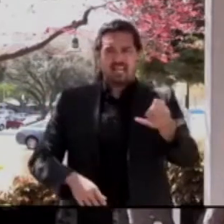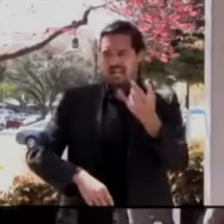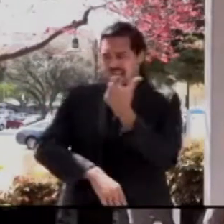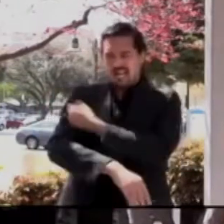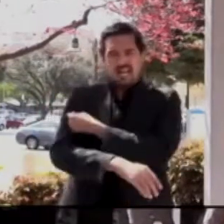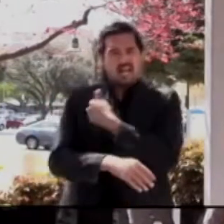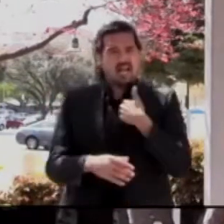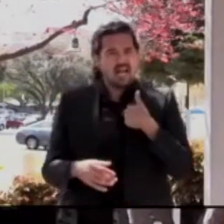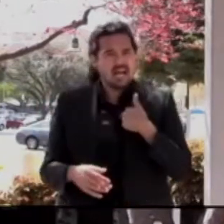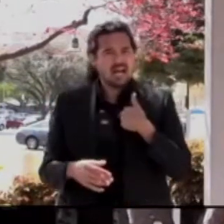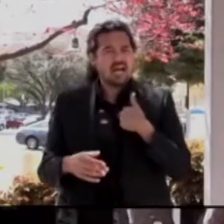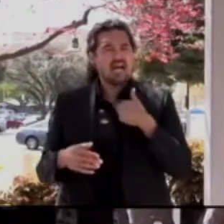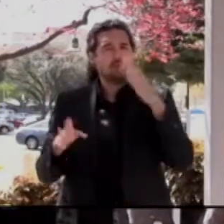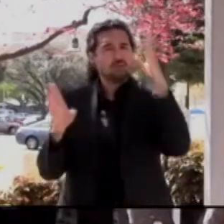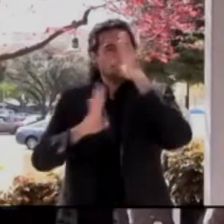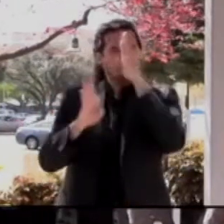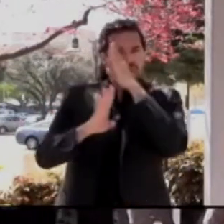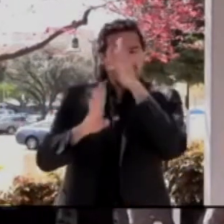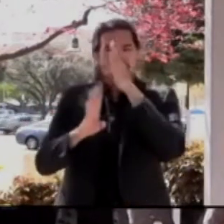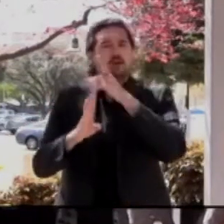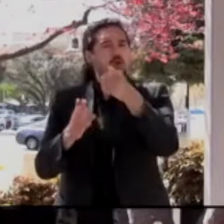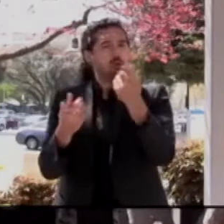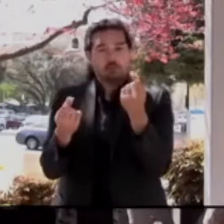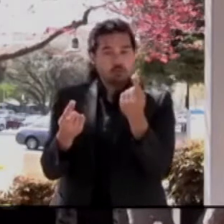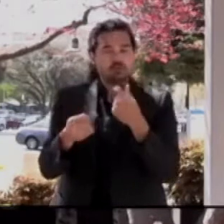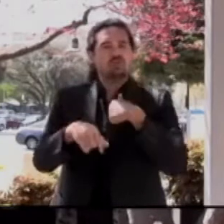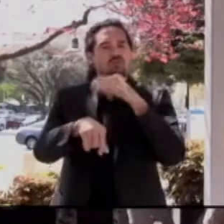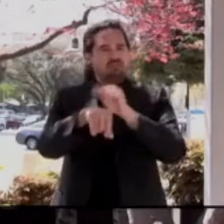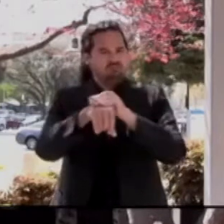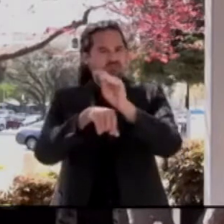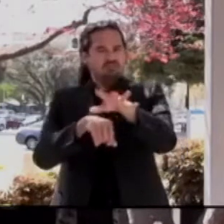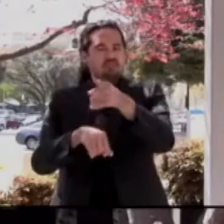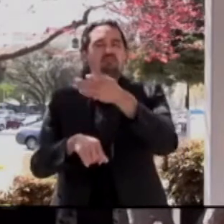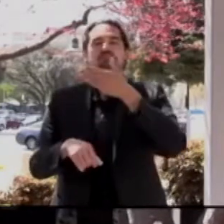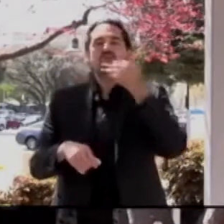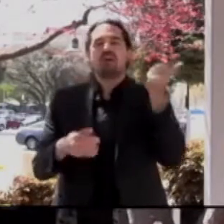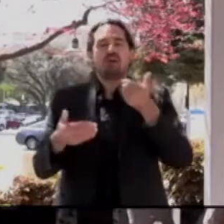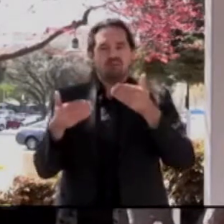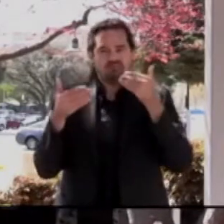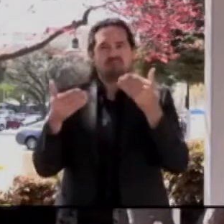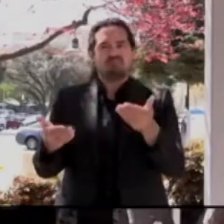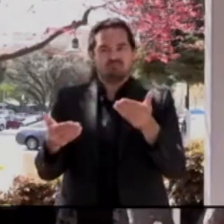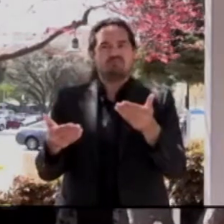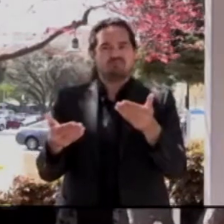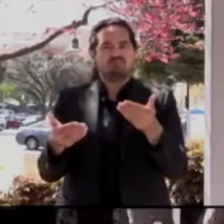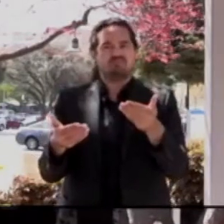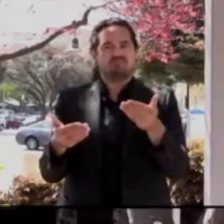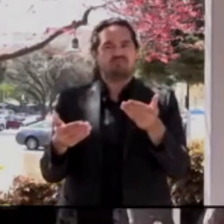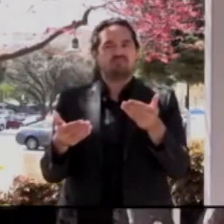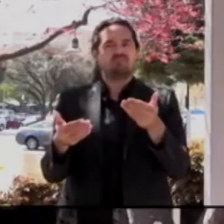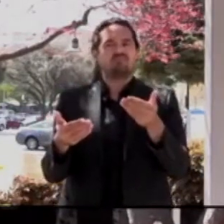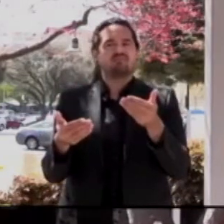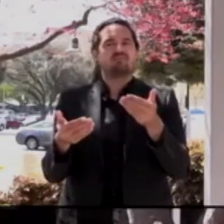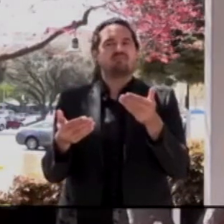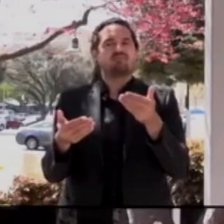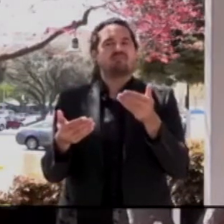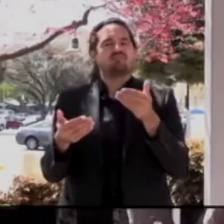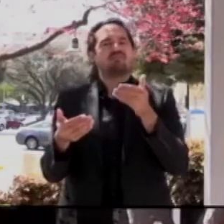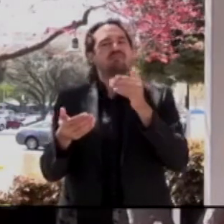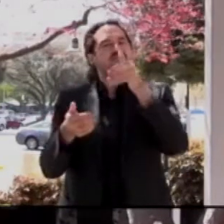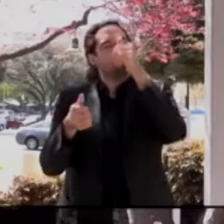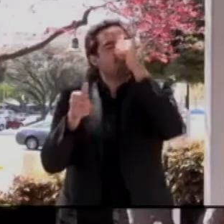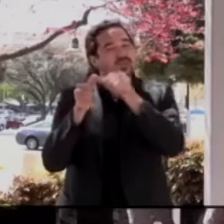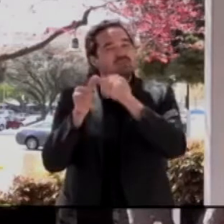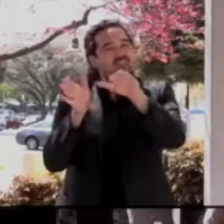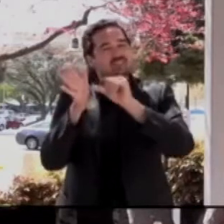county, for people that received the vaccine more than a month ago, your risk is very, very low